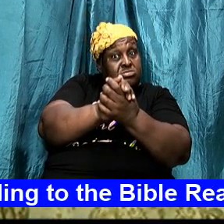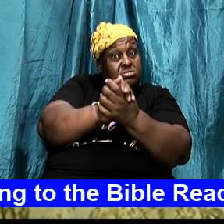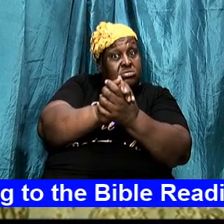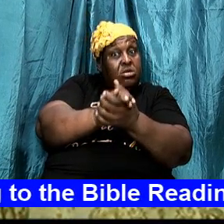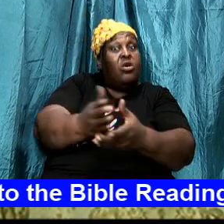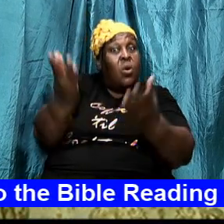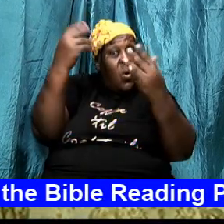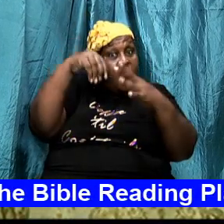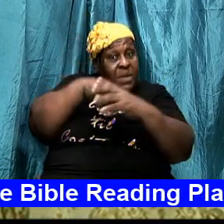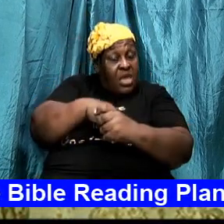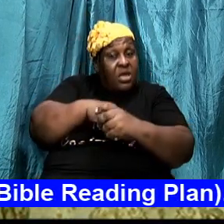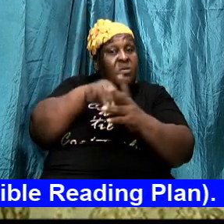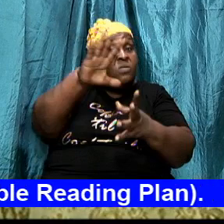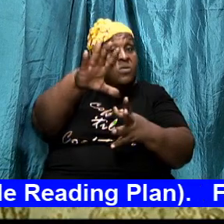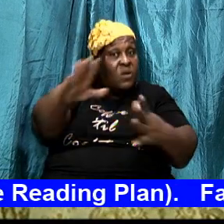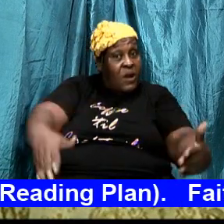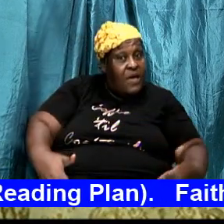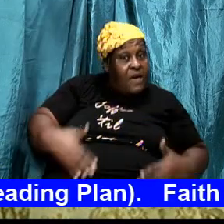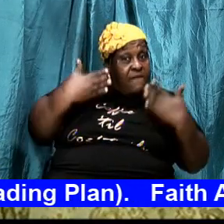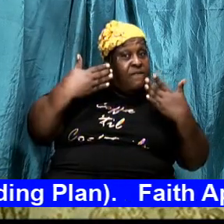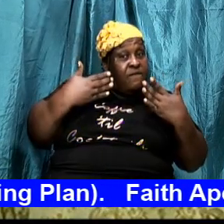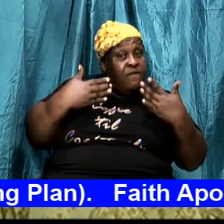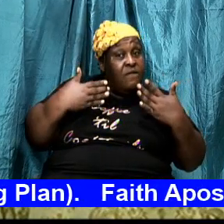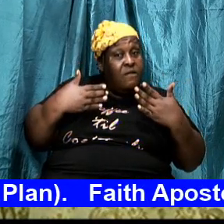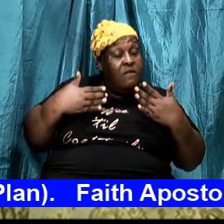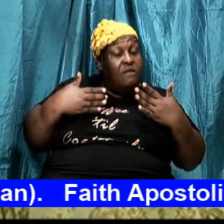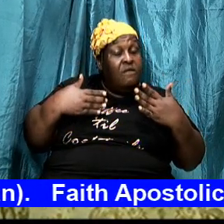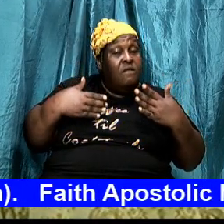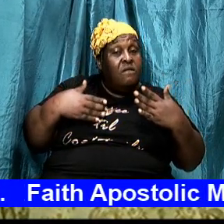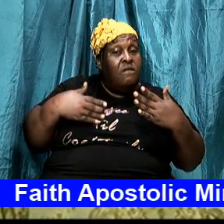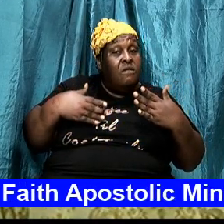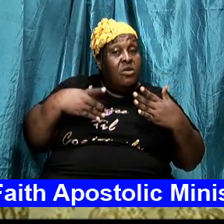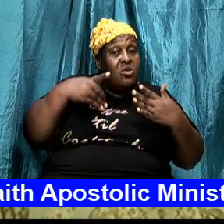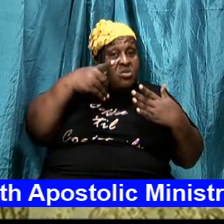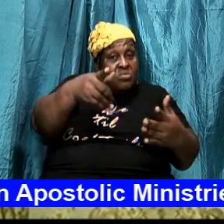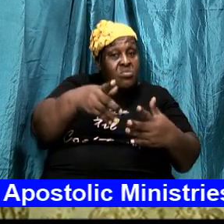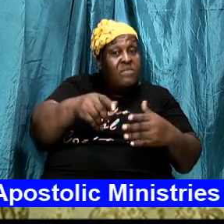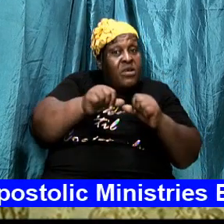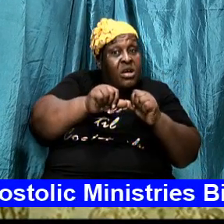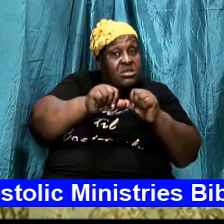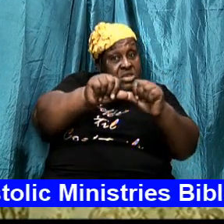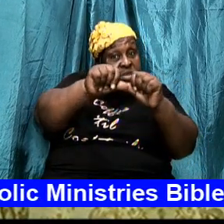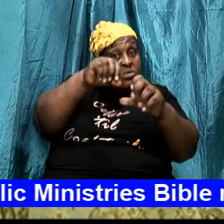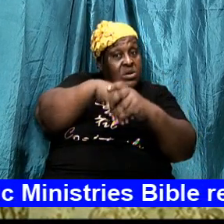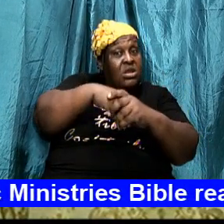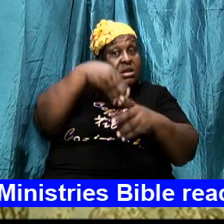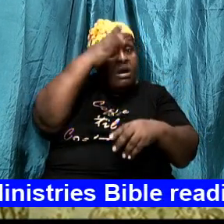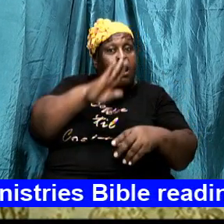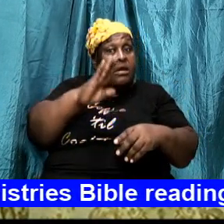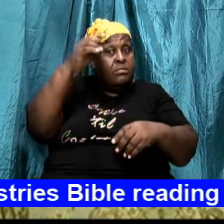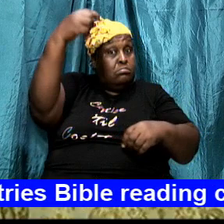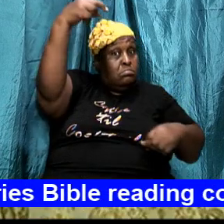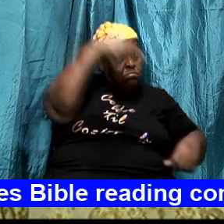like a flood and he is going to overtake you if you are not pressing towards the mark of the high calling of God